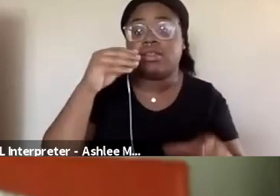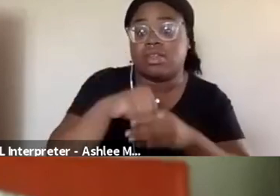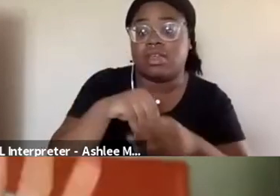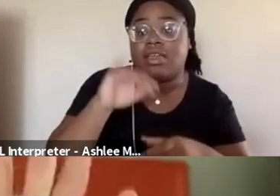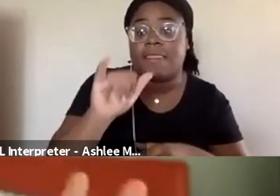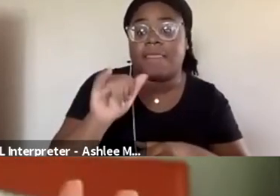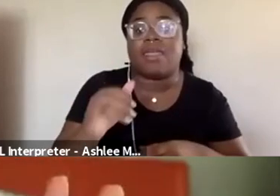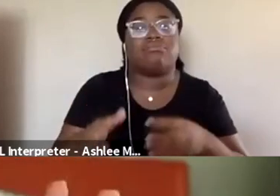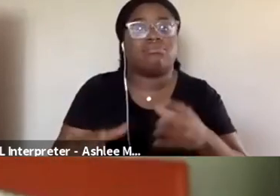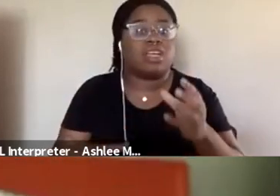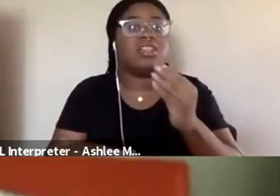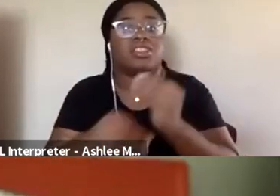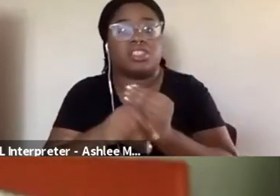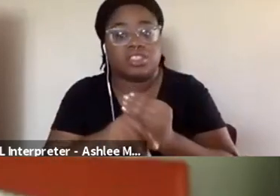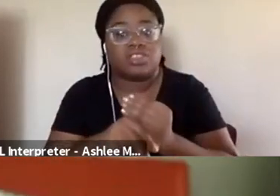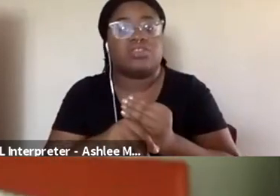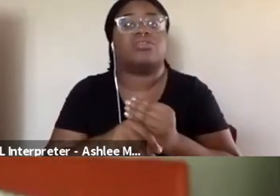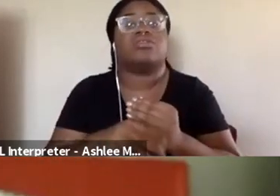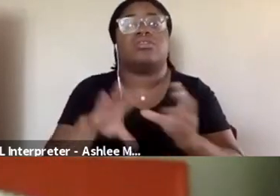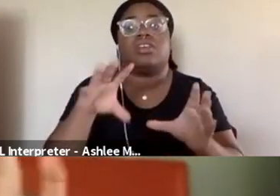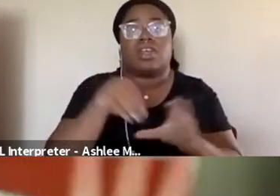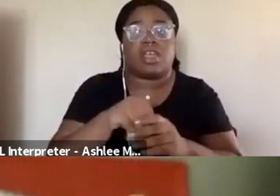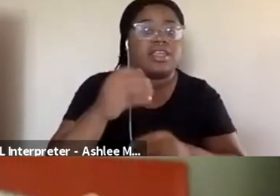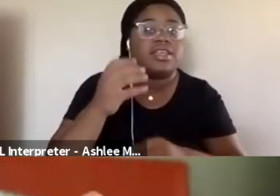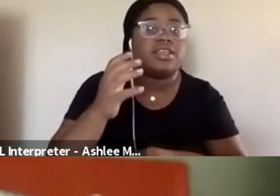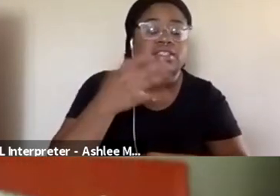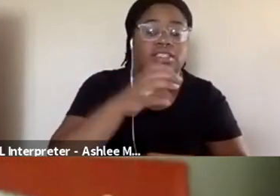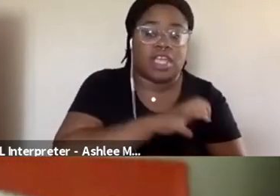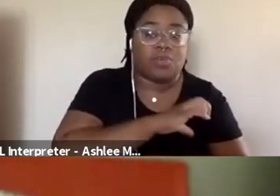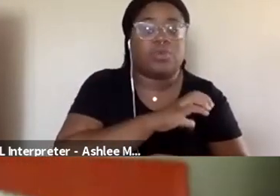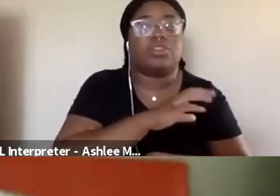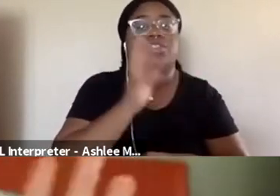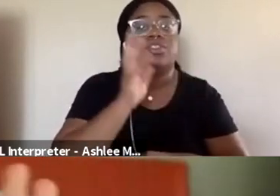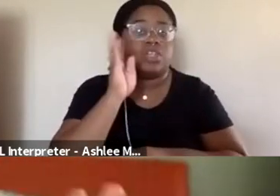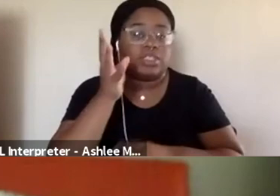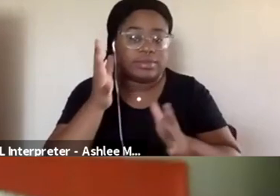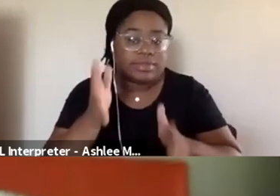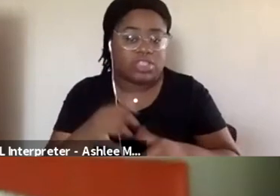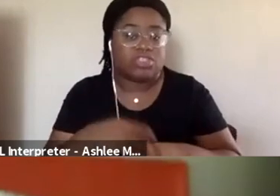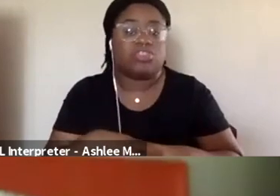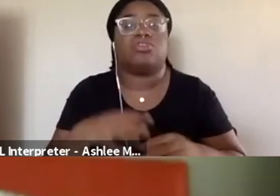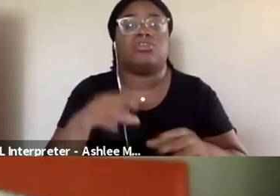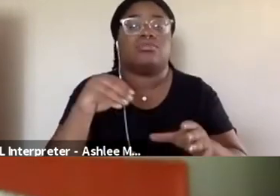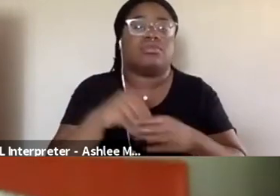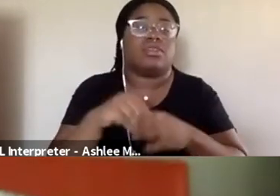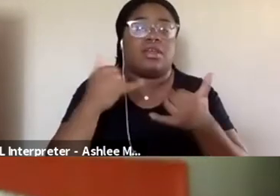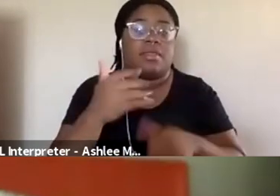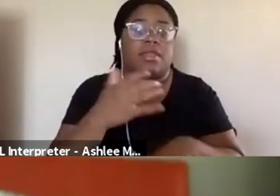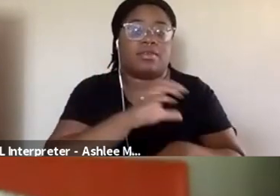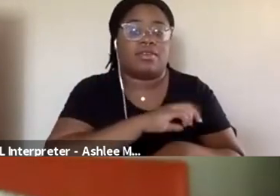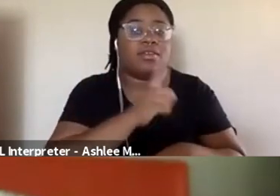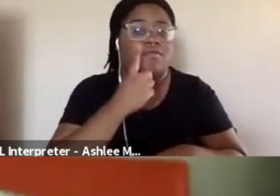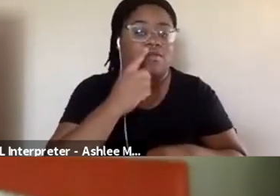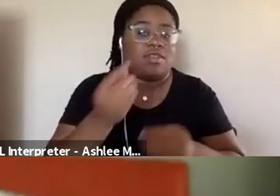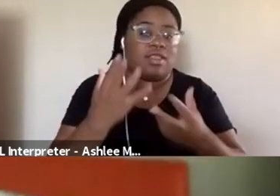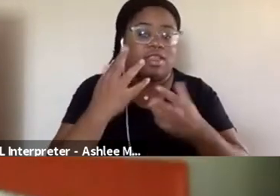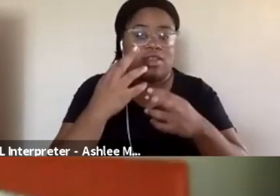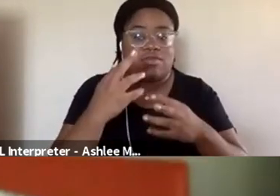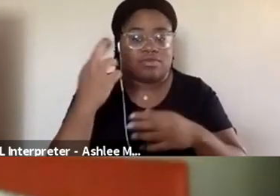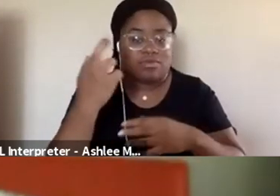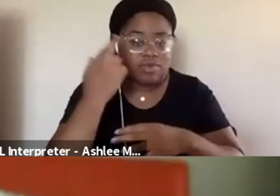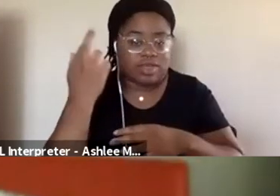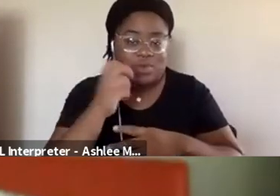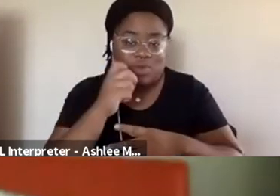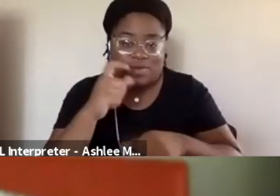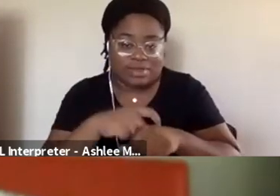to providing character customization and these like playable characters. There's a lot of reasons for this, which we don't have